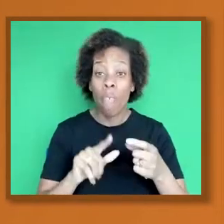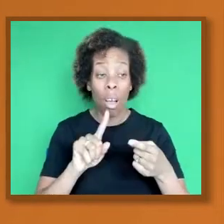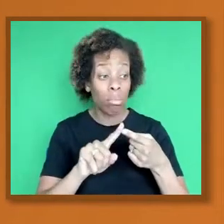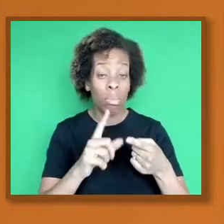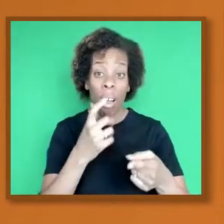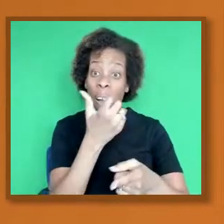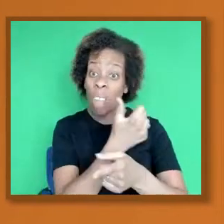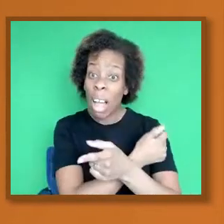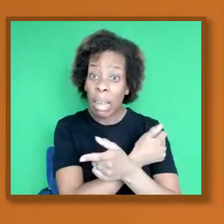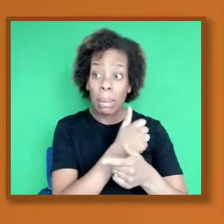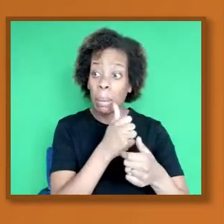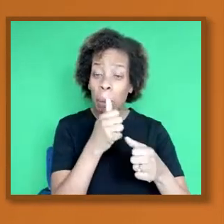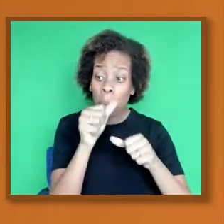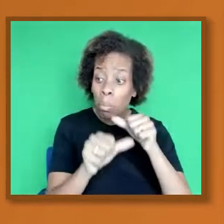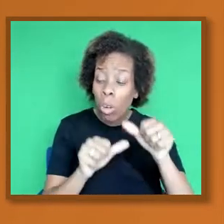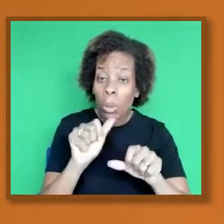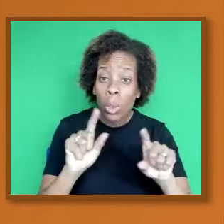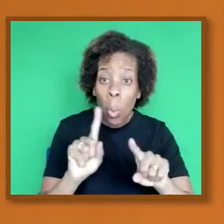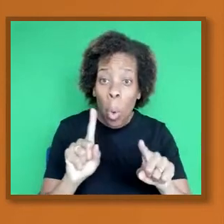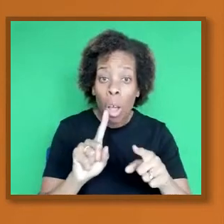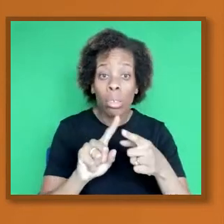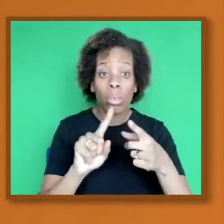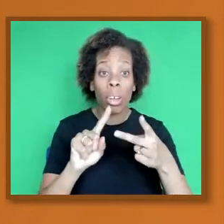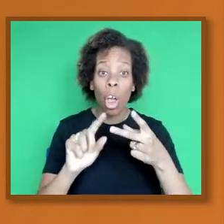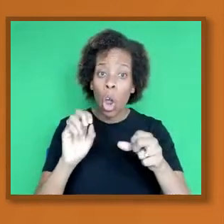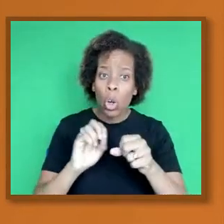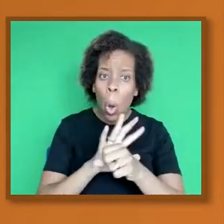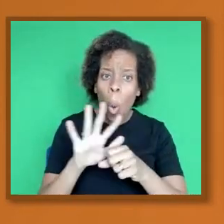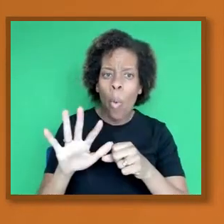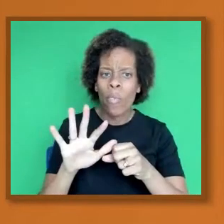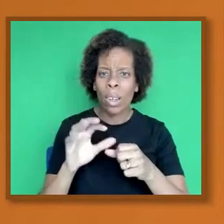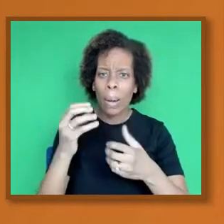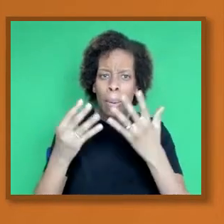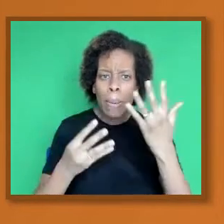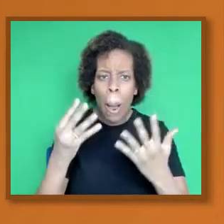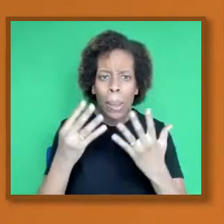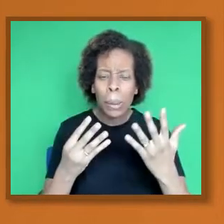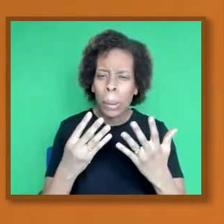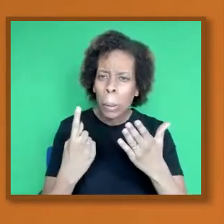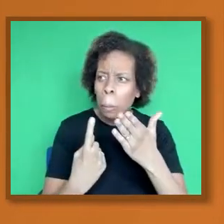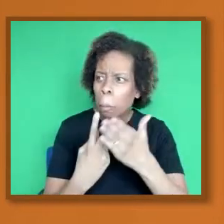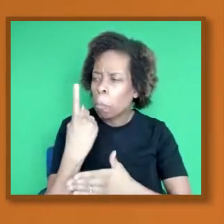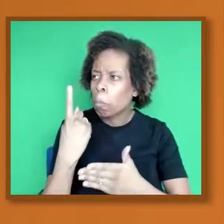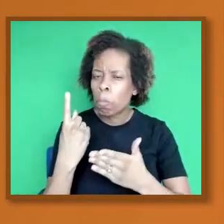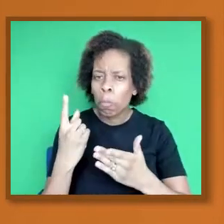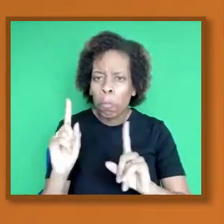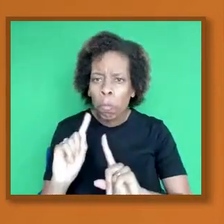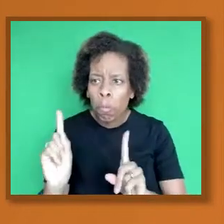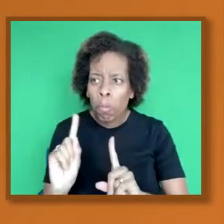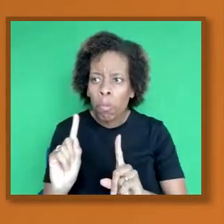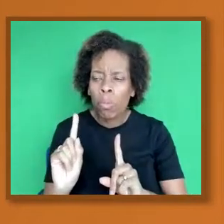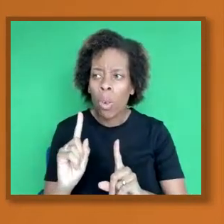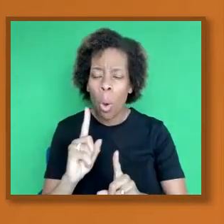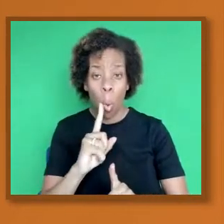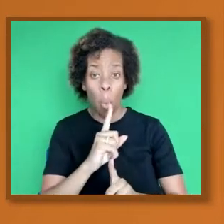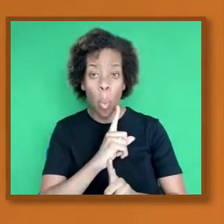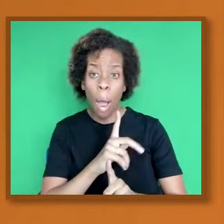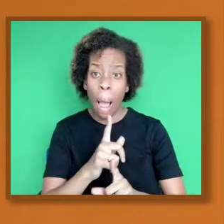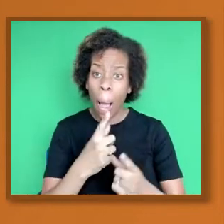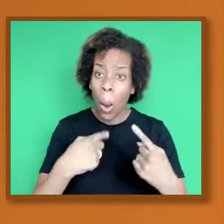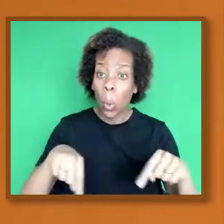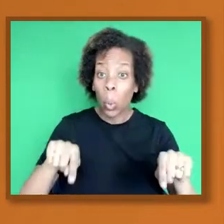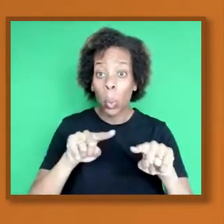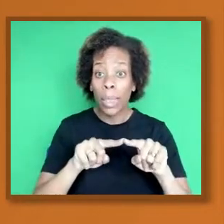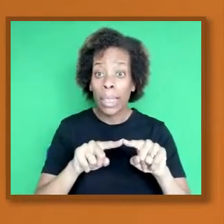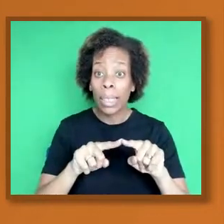COVID-19 and why it is that we should be not concerned, but why we should be promoting